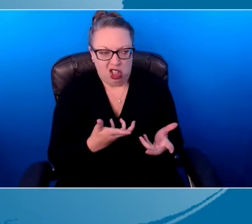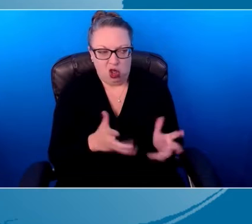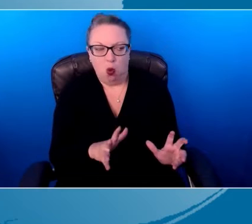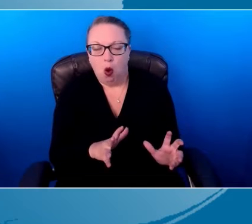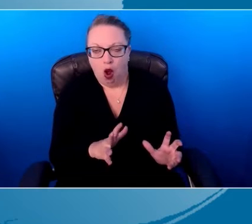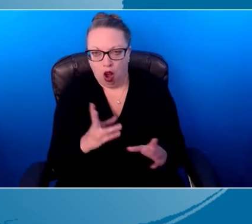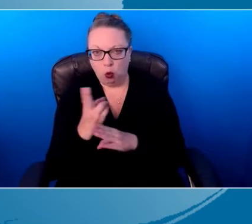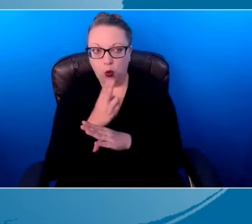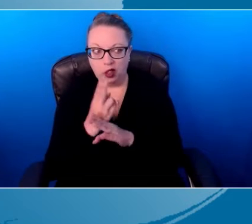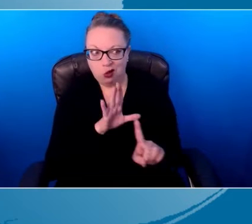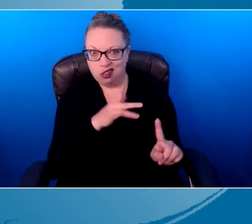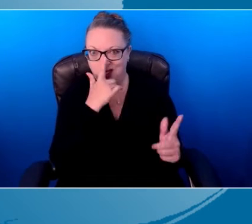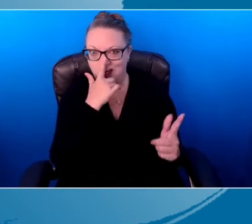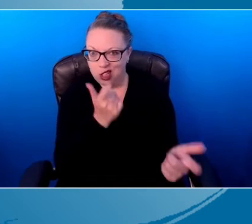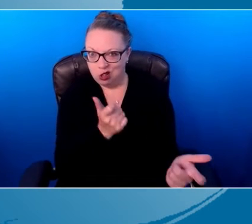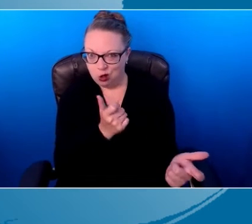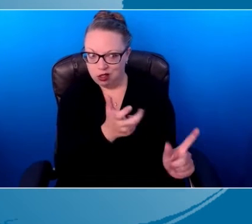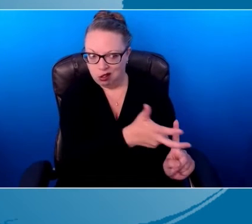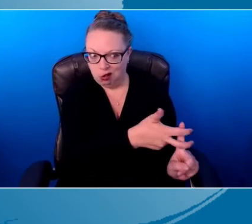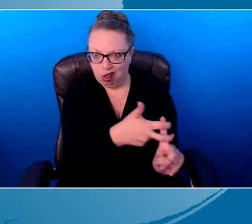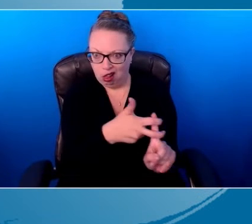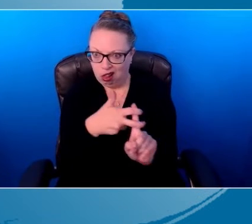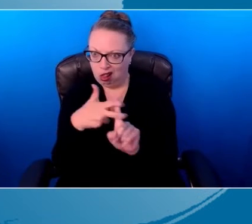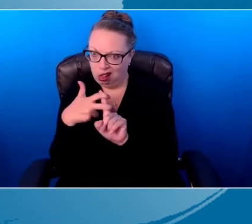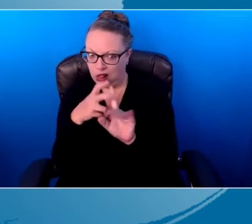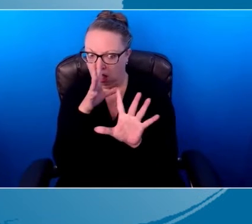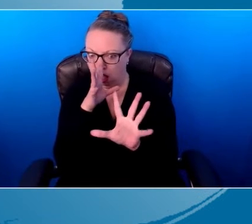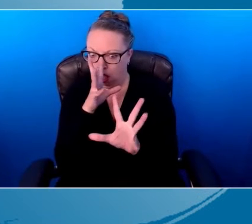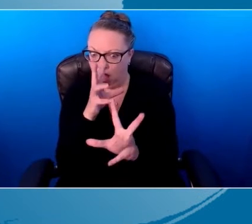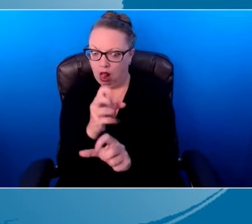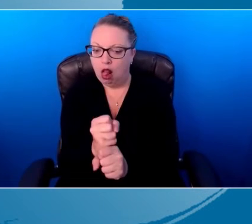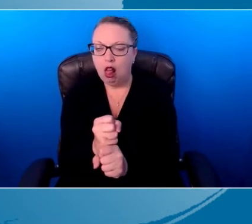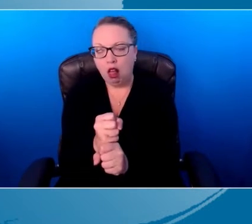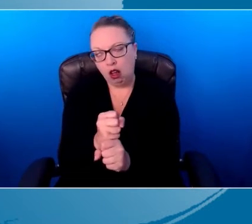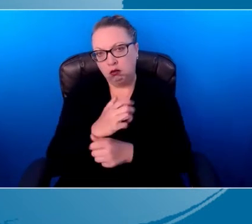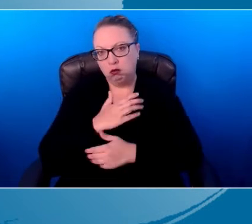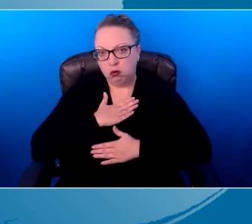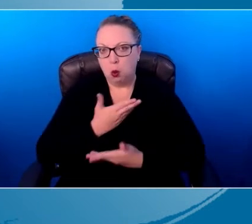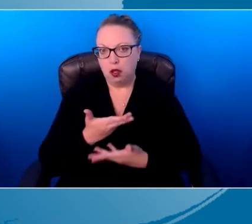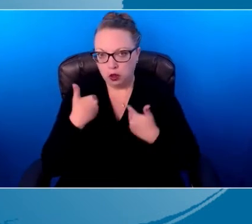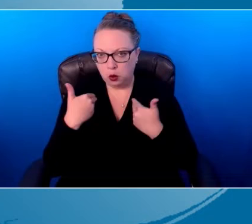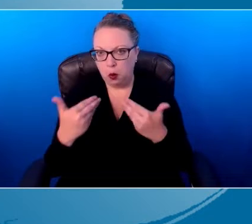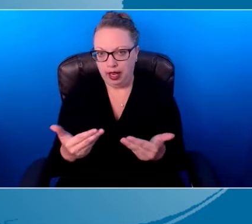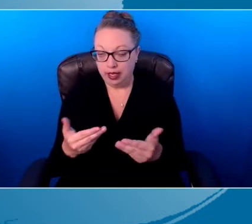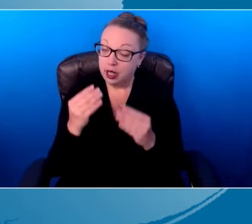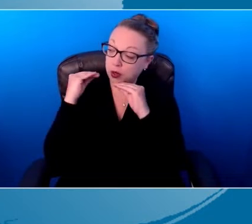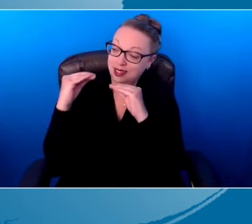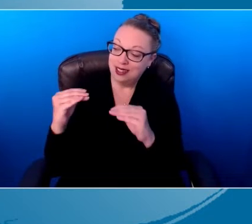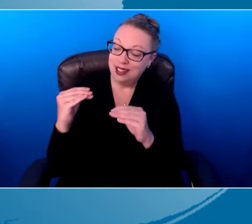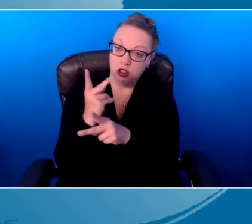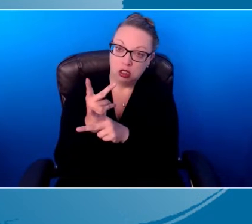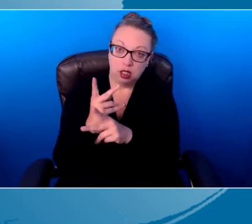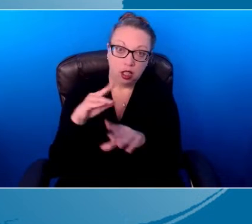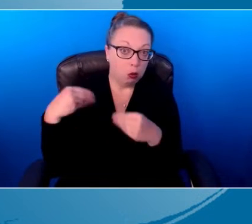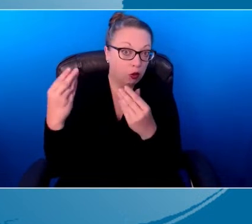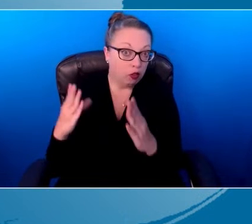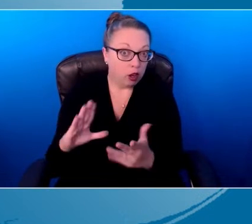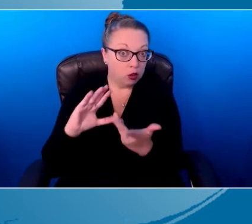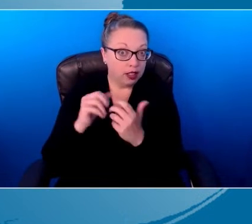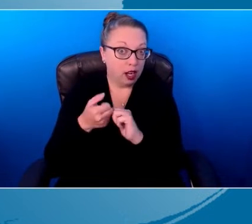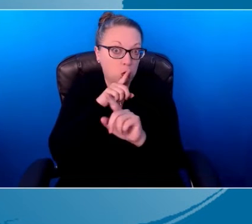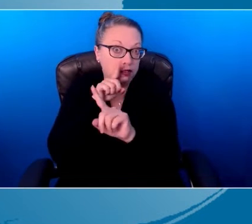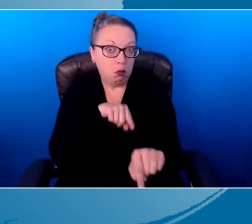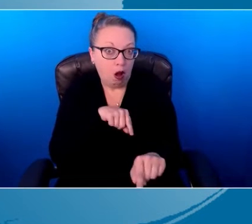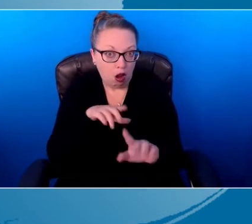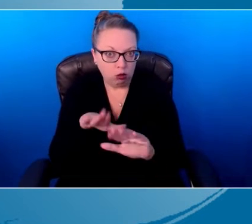we use child interests? And we teach caregivers how to be responsive to the children's interests and to the children's